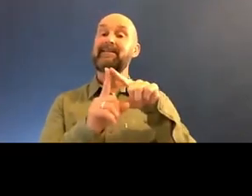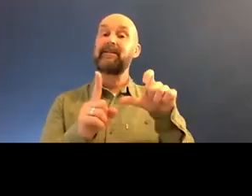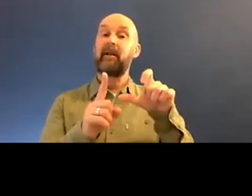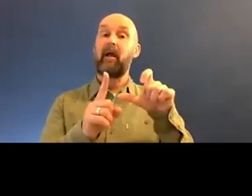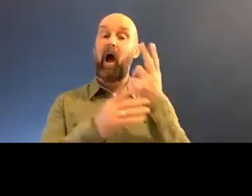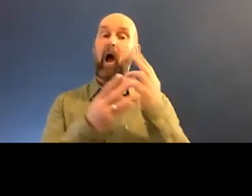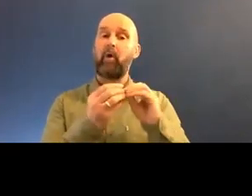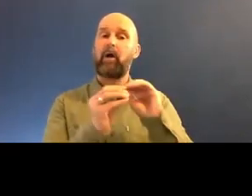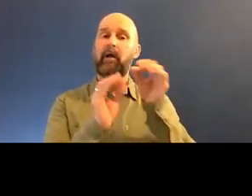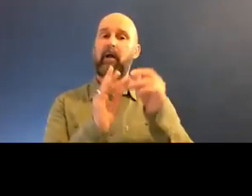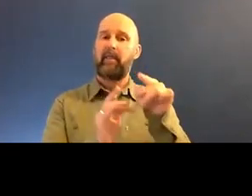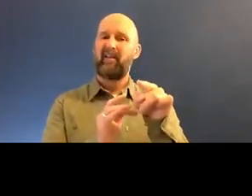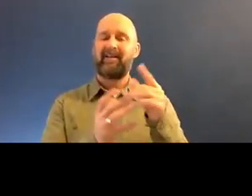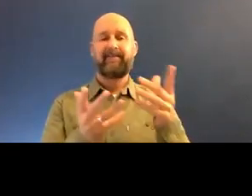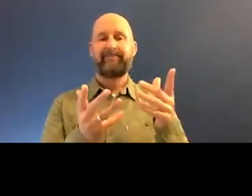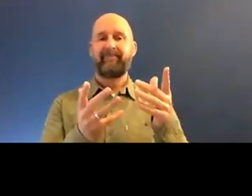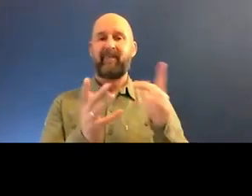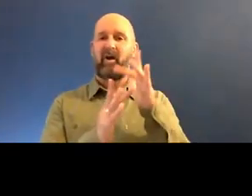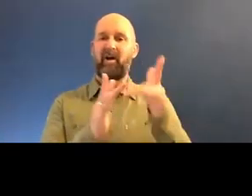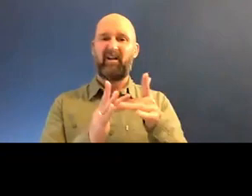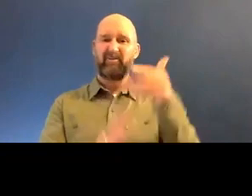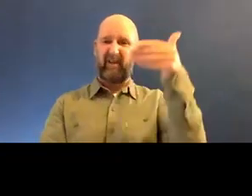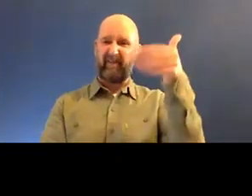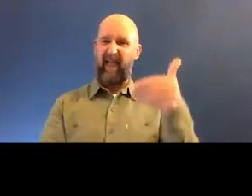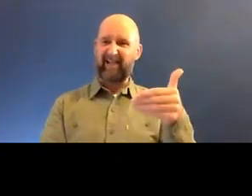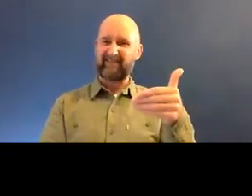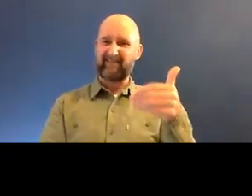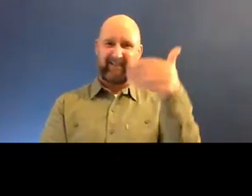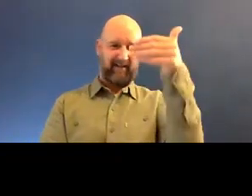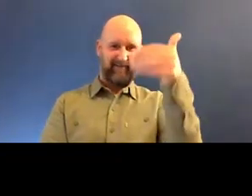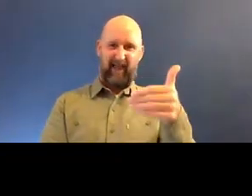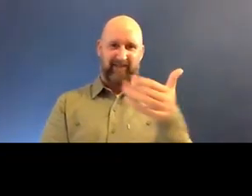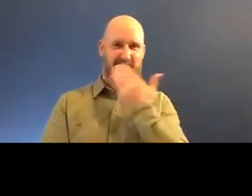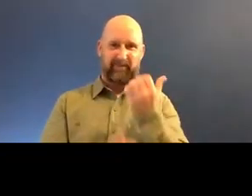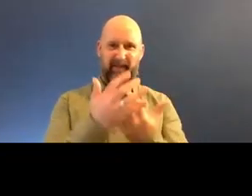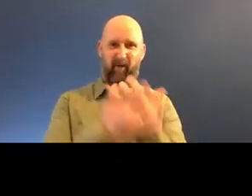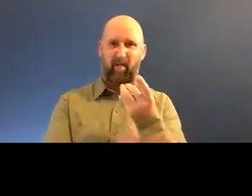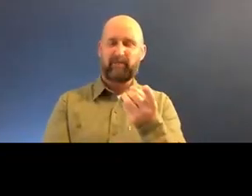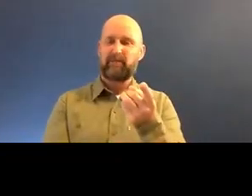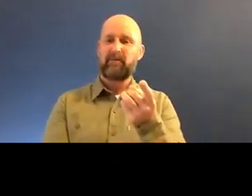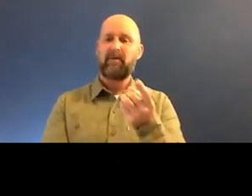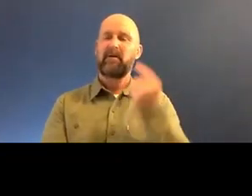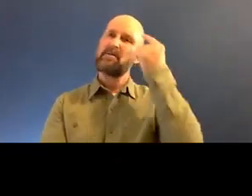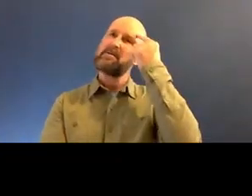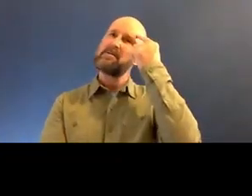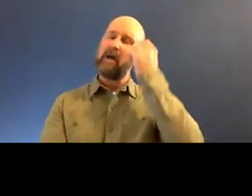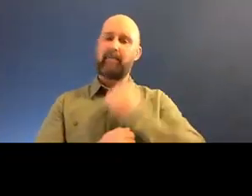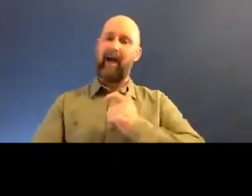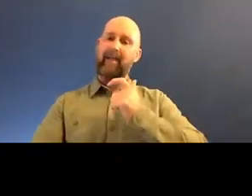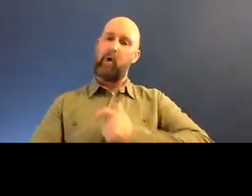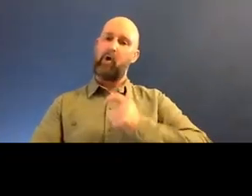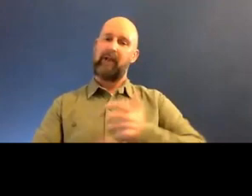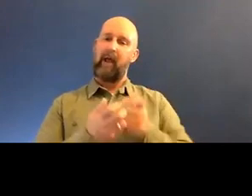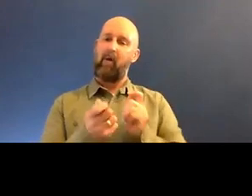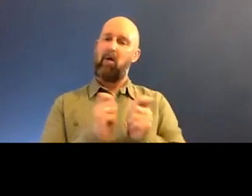was basically flat and it hadn't evolved. So then I kind of thought, well, what's my own personal spin on it? What